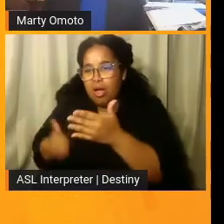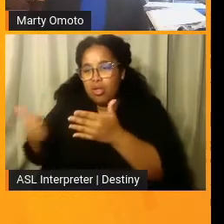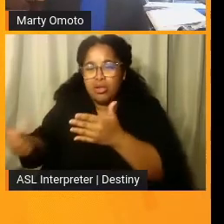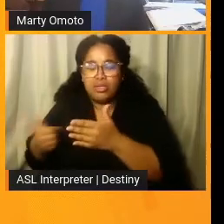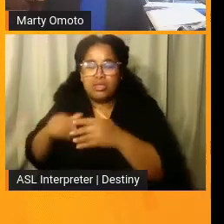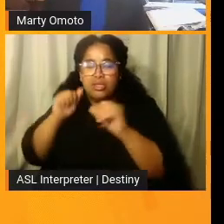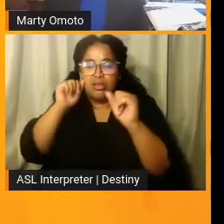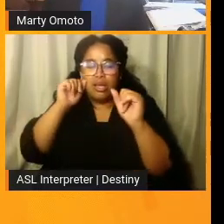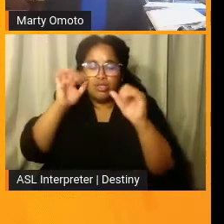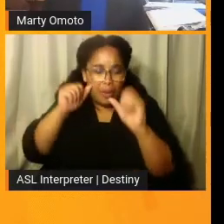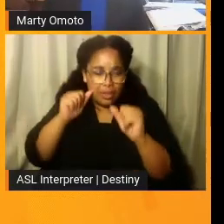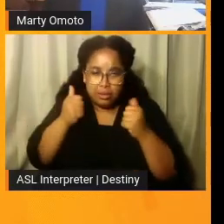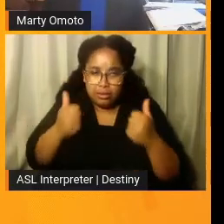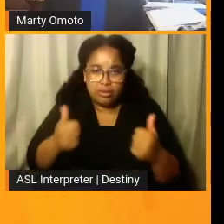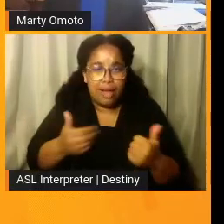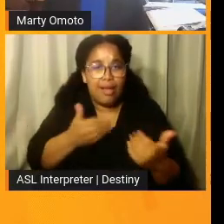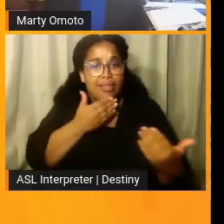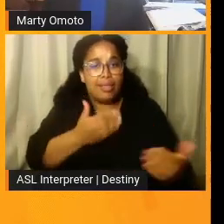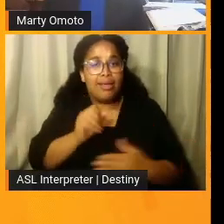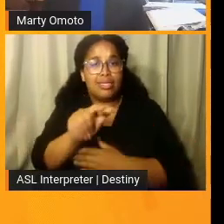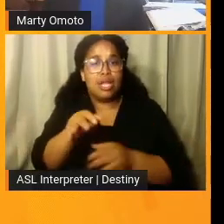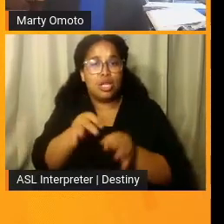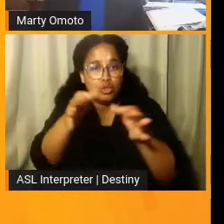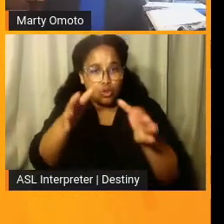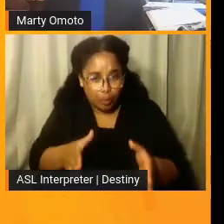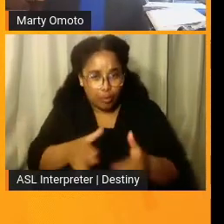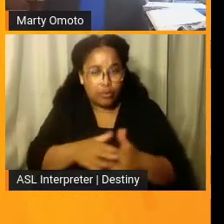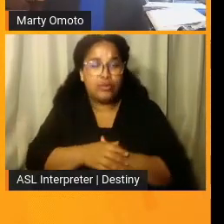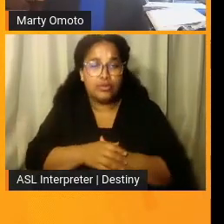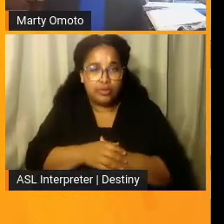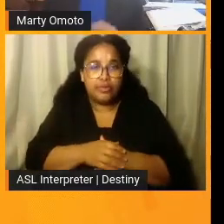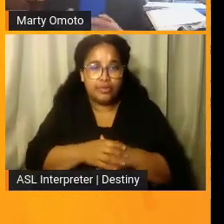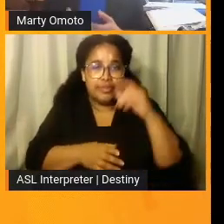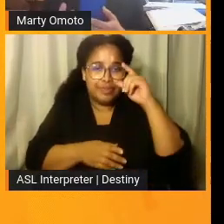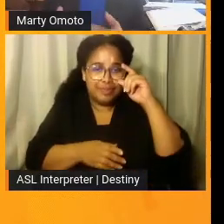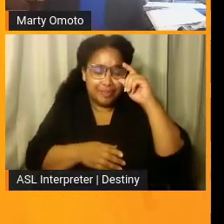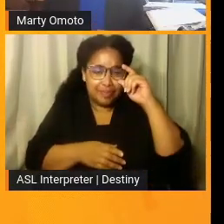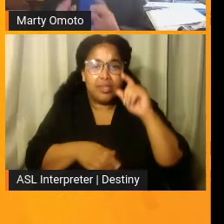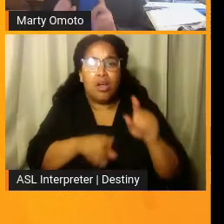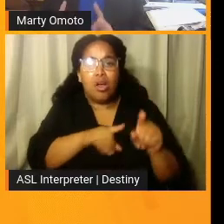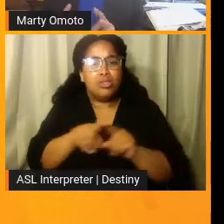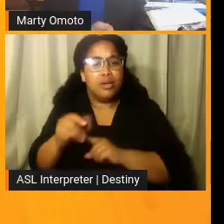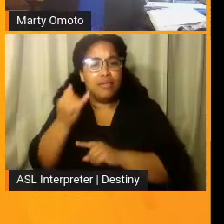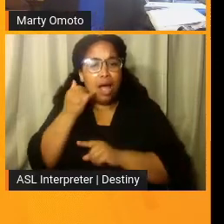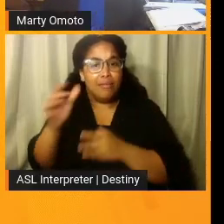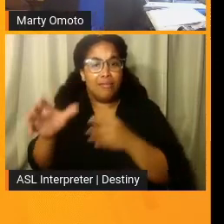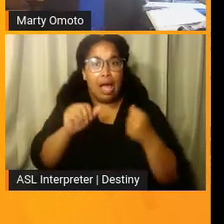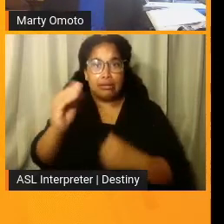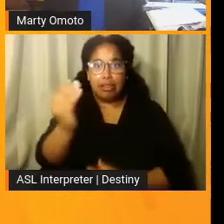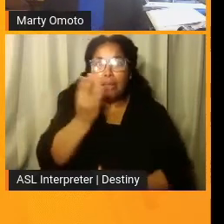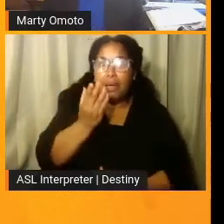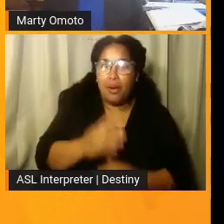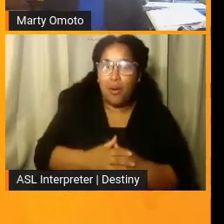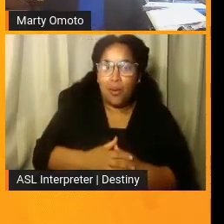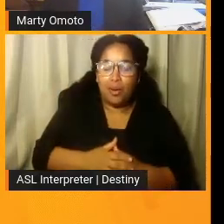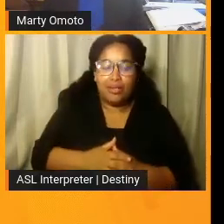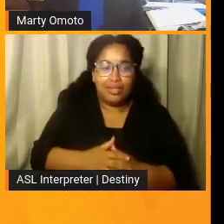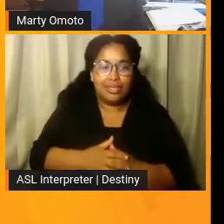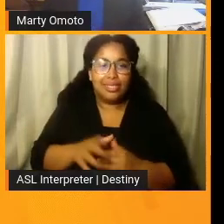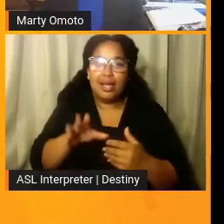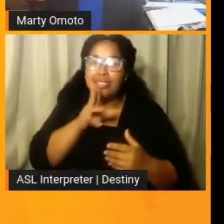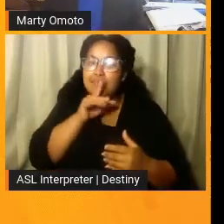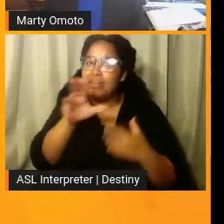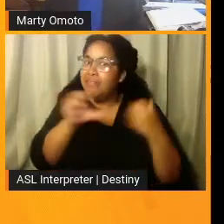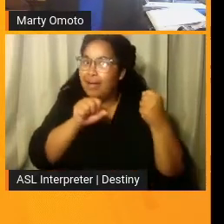tremendous. And also, thank the ASL interpreter. And if I'm going too fast, just let me know, because I do talk